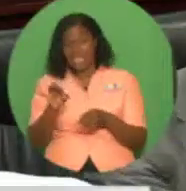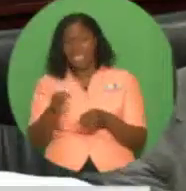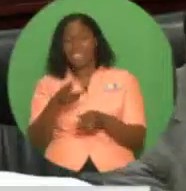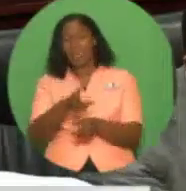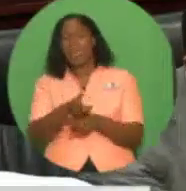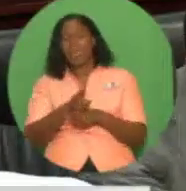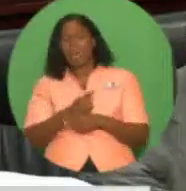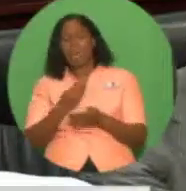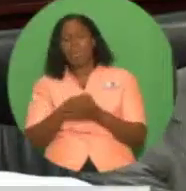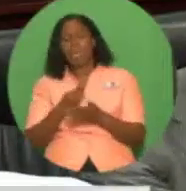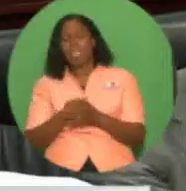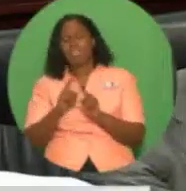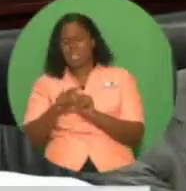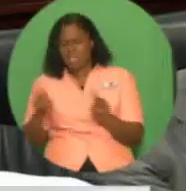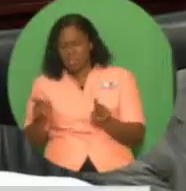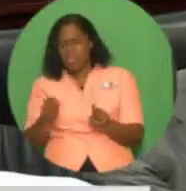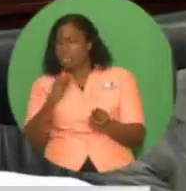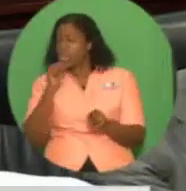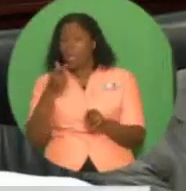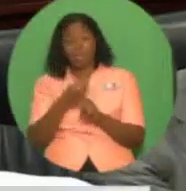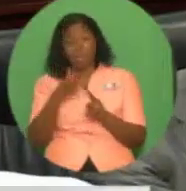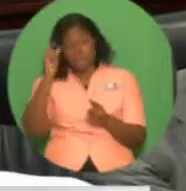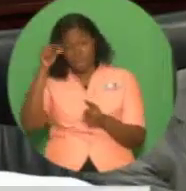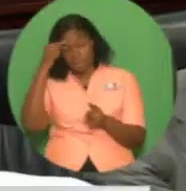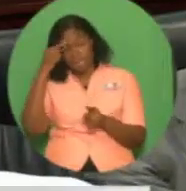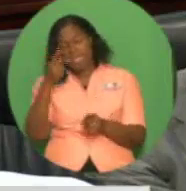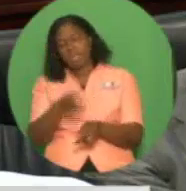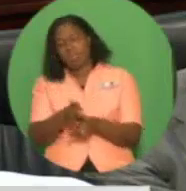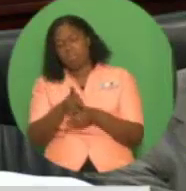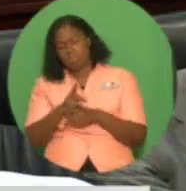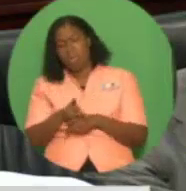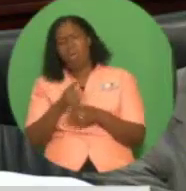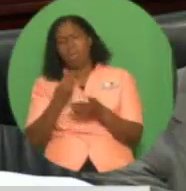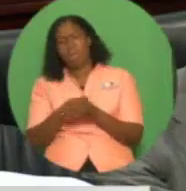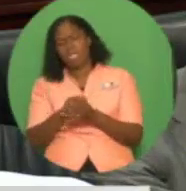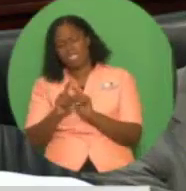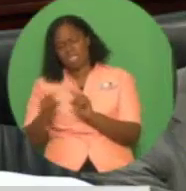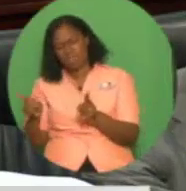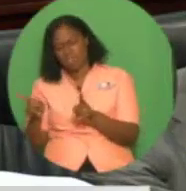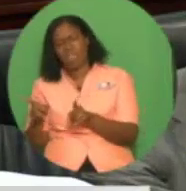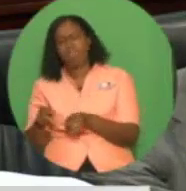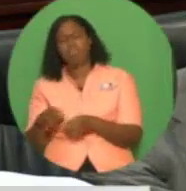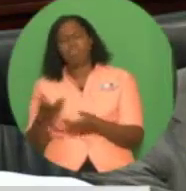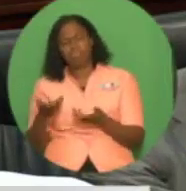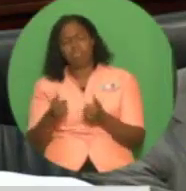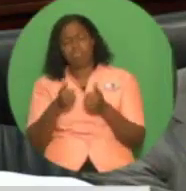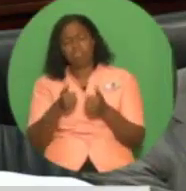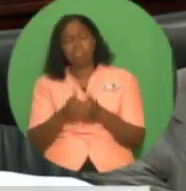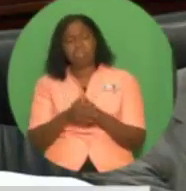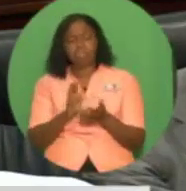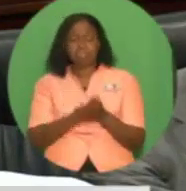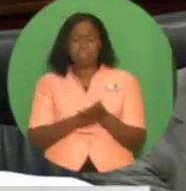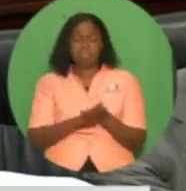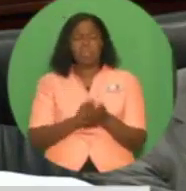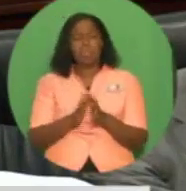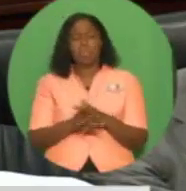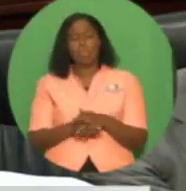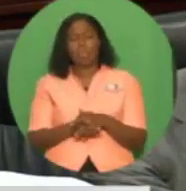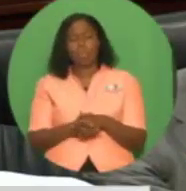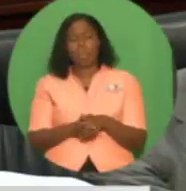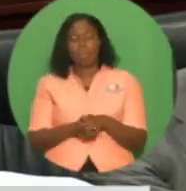Madam Speaker, beyond the direct allocation to the Tobago House of Assembly, another $1